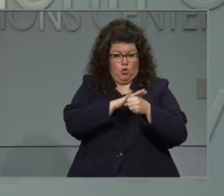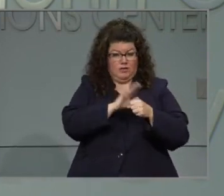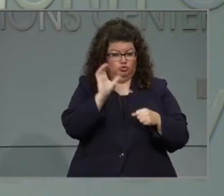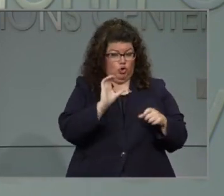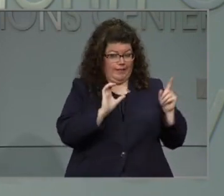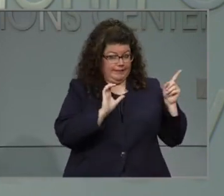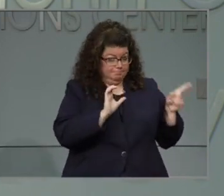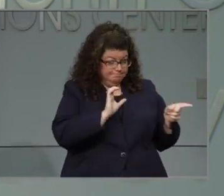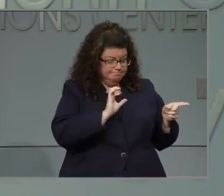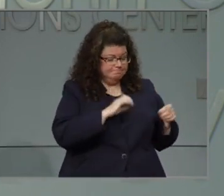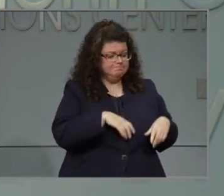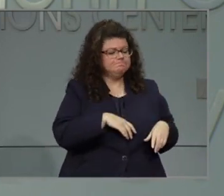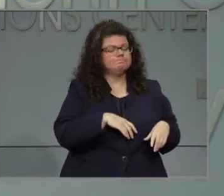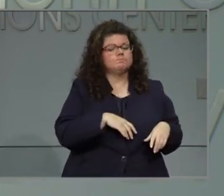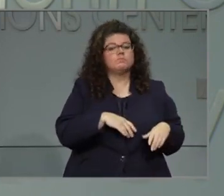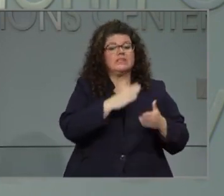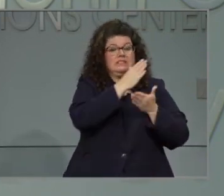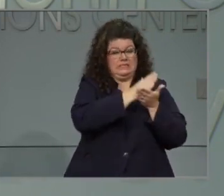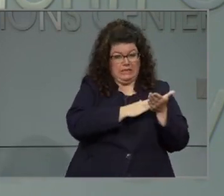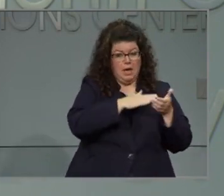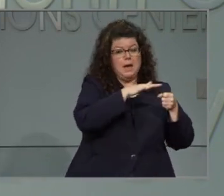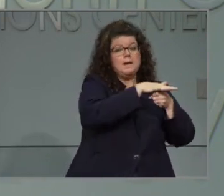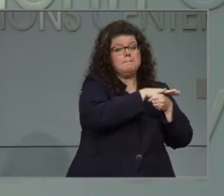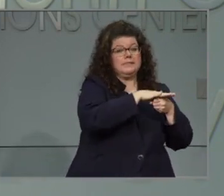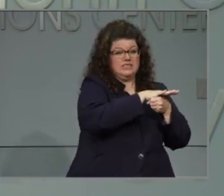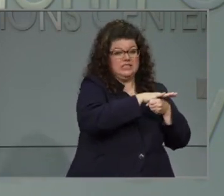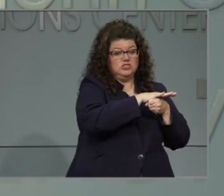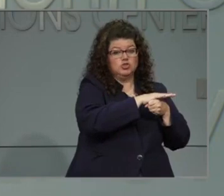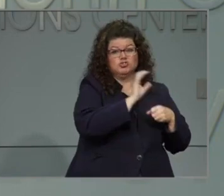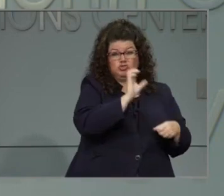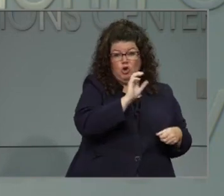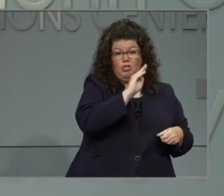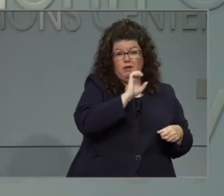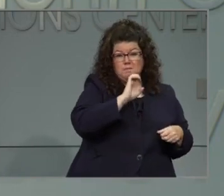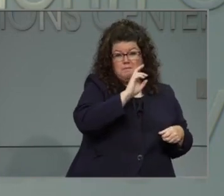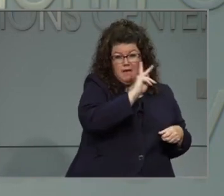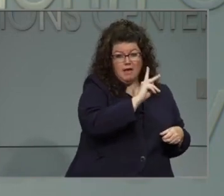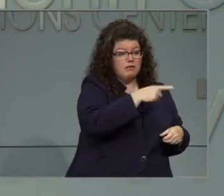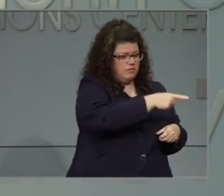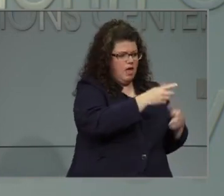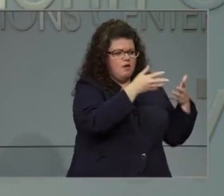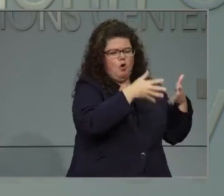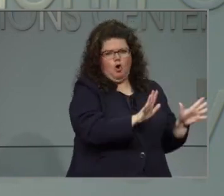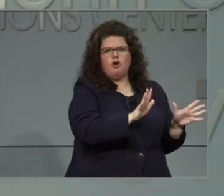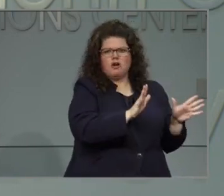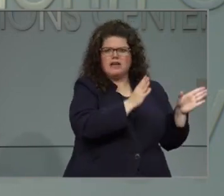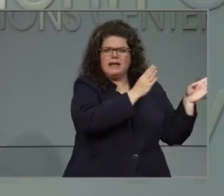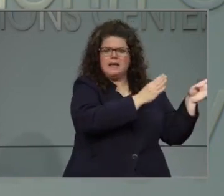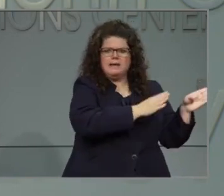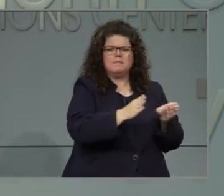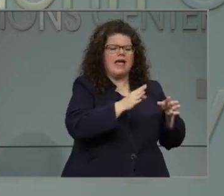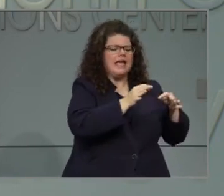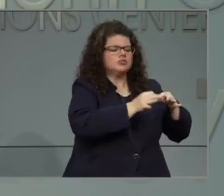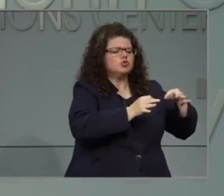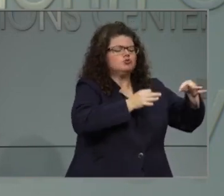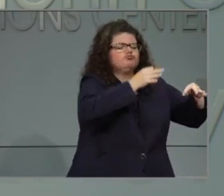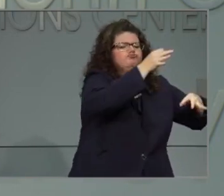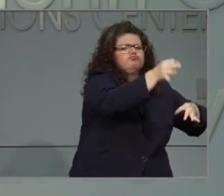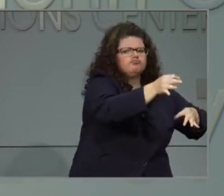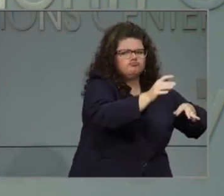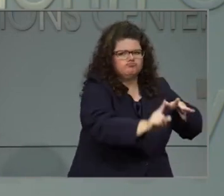-Mecklenburg school system. Some districts, including Charlotte-Mecklenburg, they have already made plans that are further out. Particularly